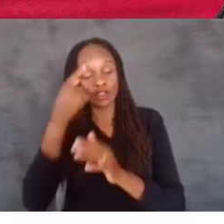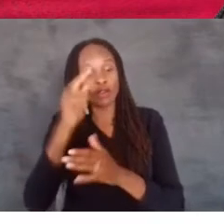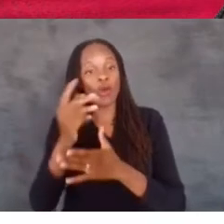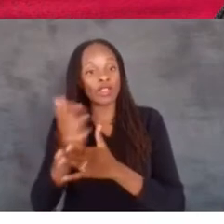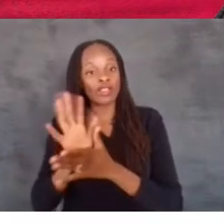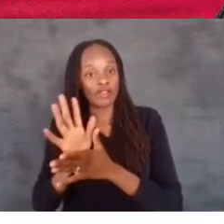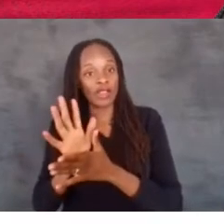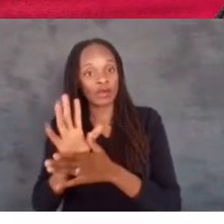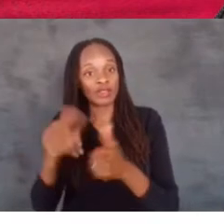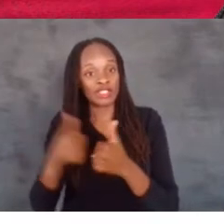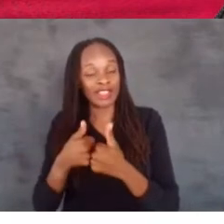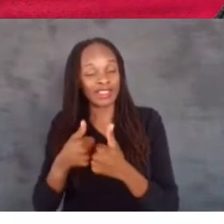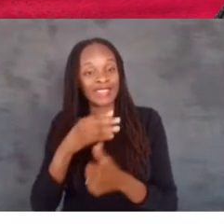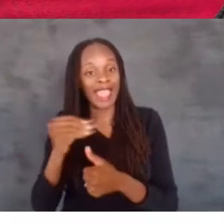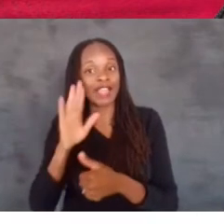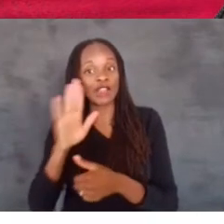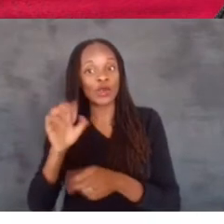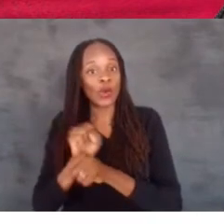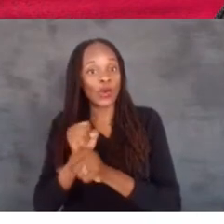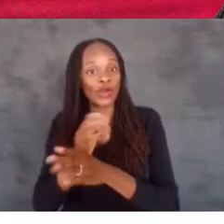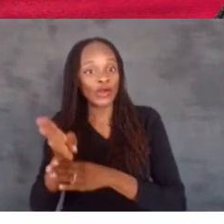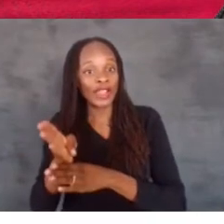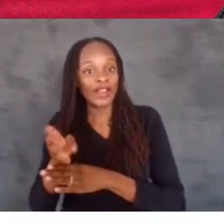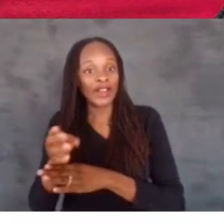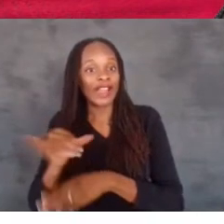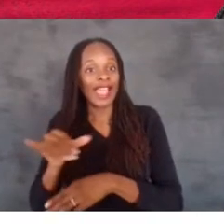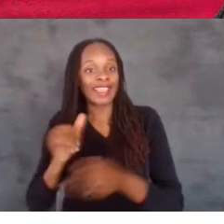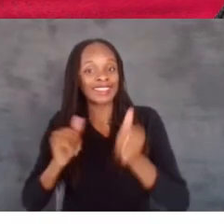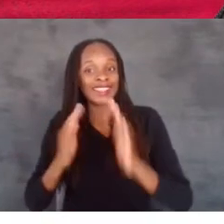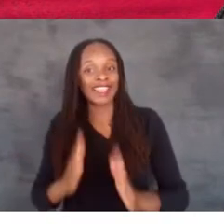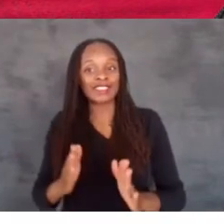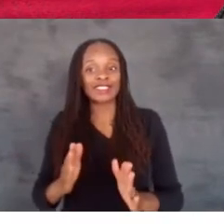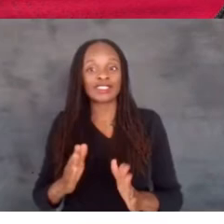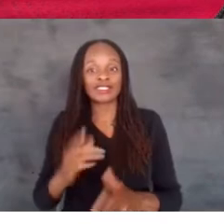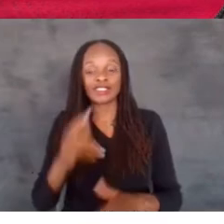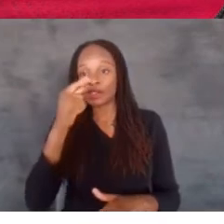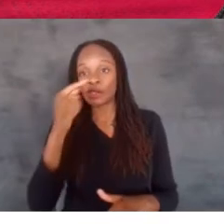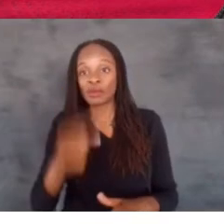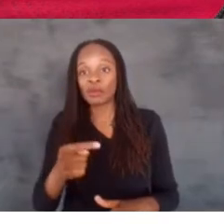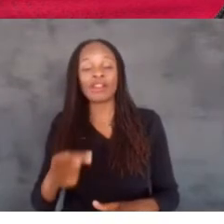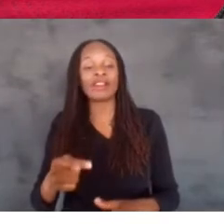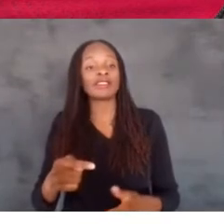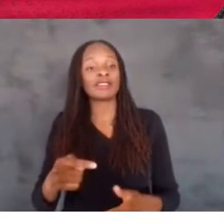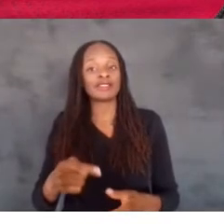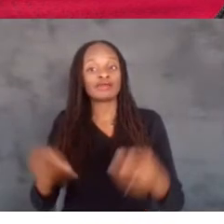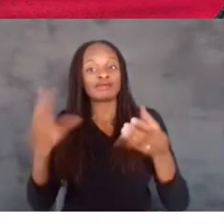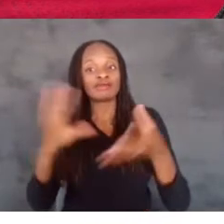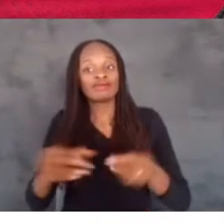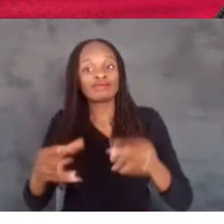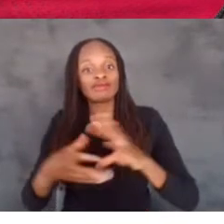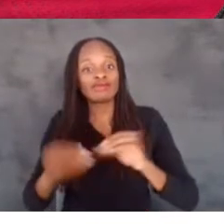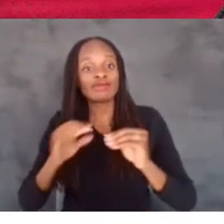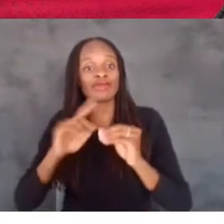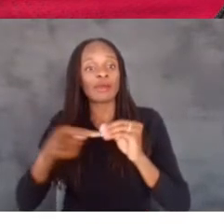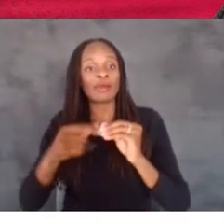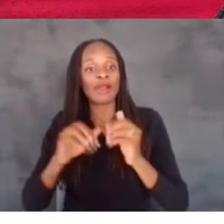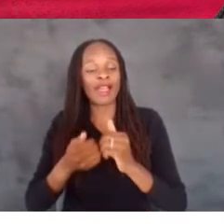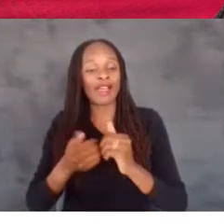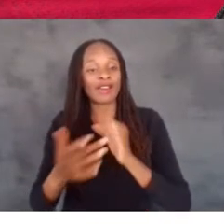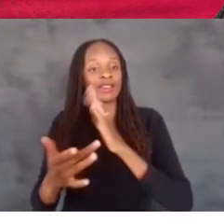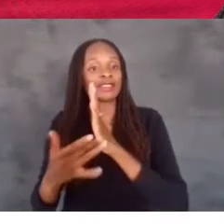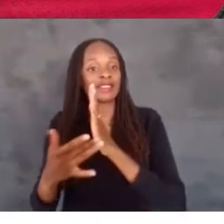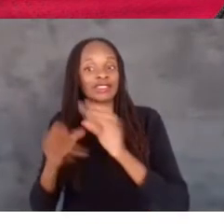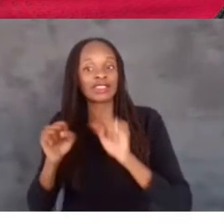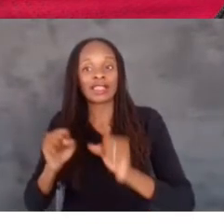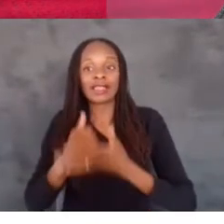for the film challenge, and also in your career as an actor. Can you talk about how technology is able to help you through the film challenge and